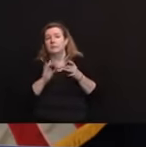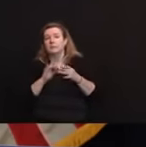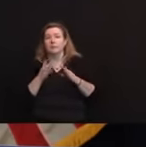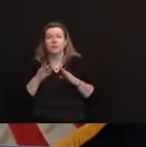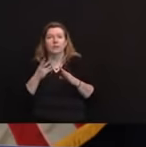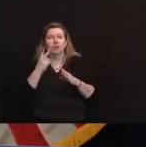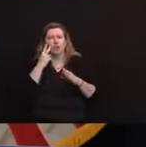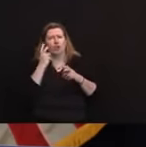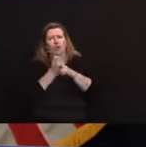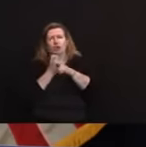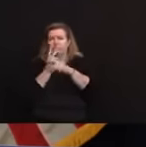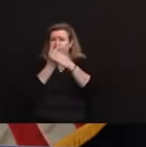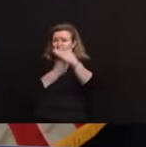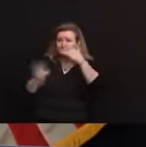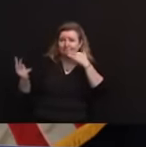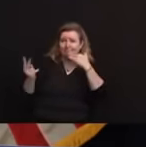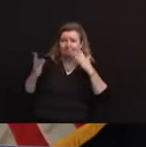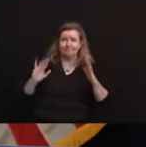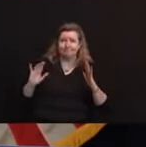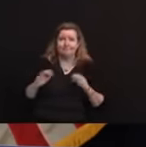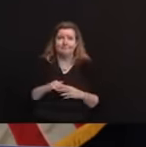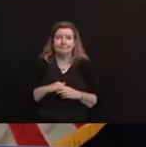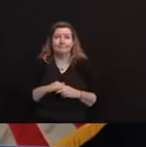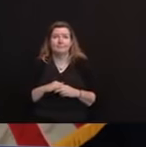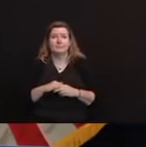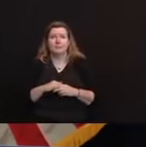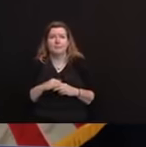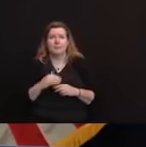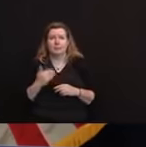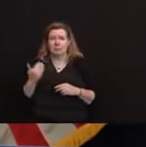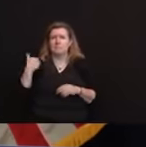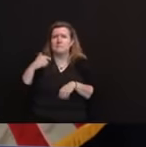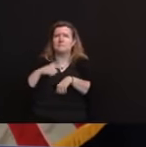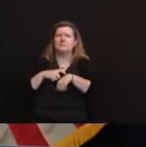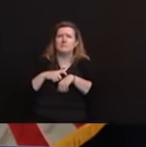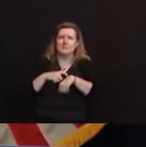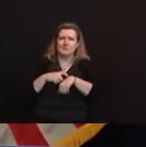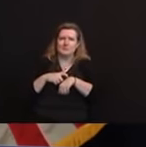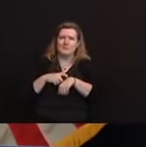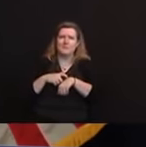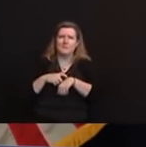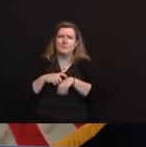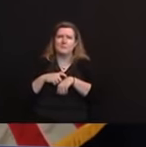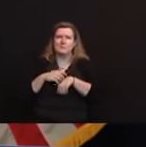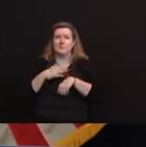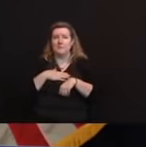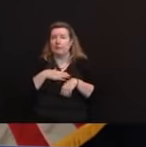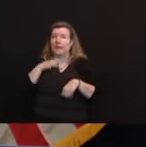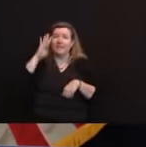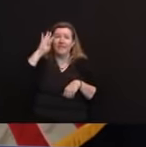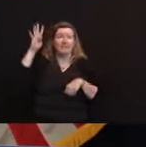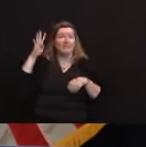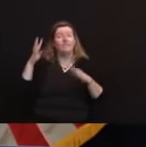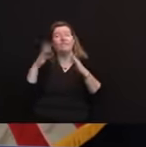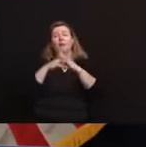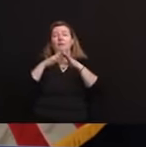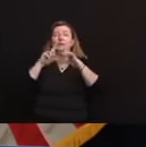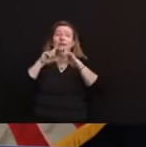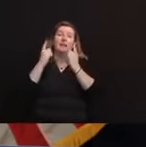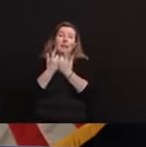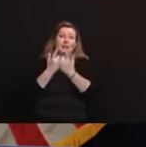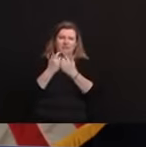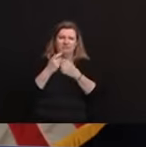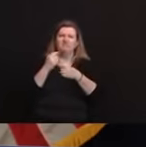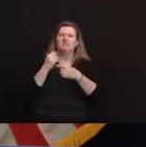and I did come in last in my fantasy football league this year, so I may not be the best person, but my hope